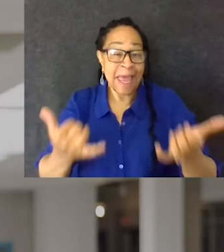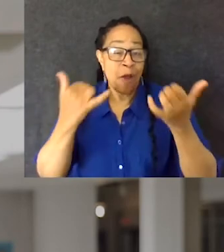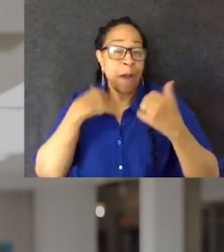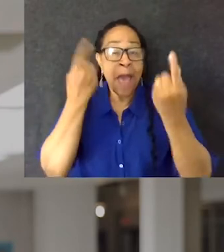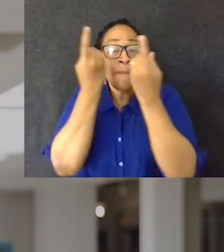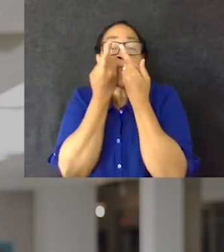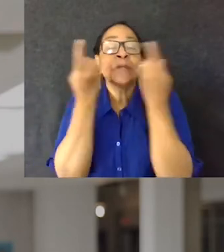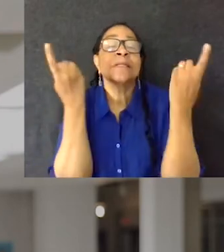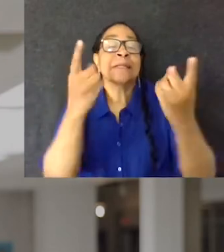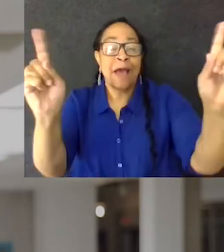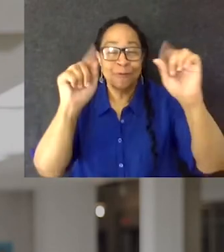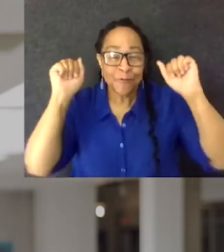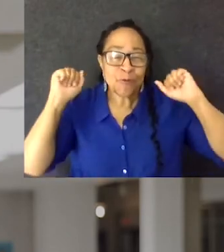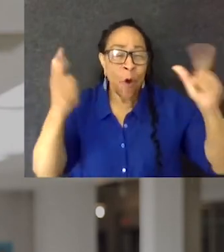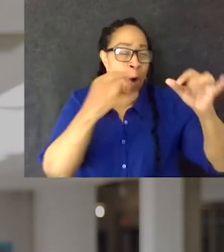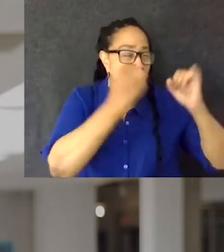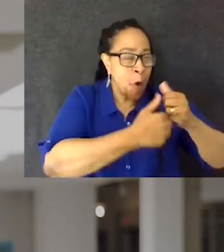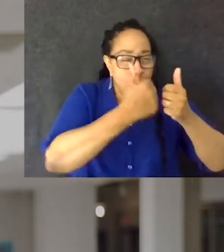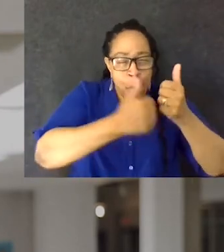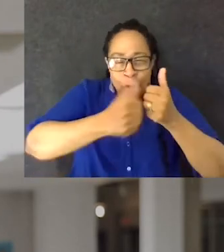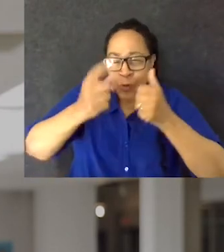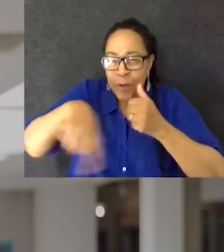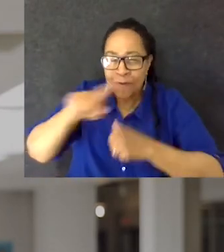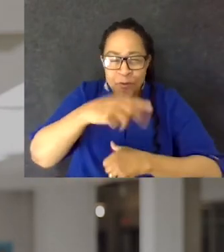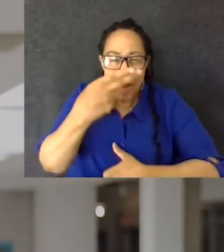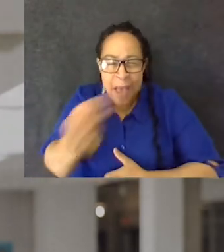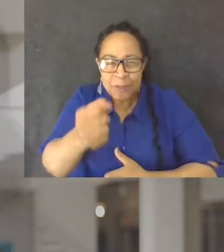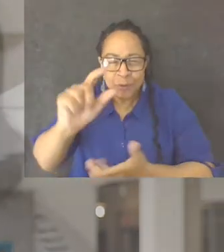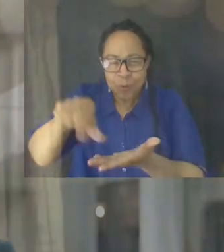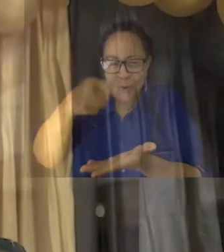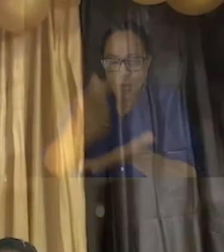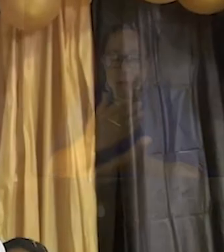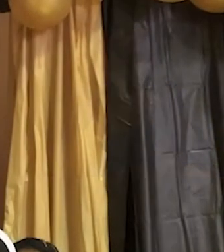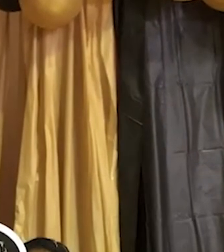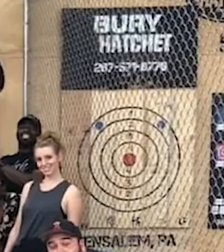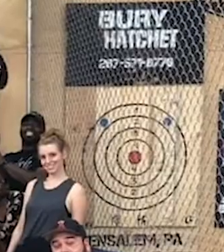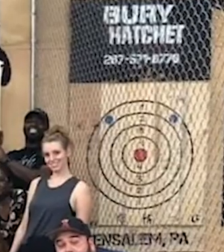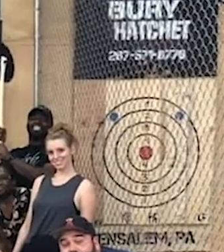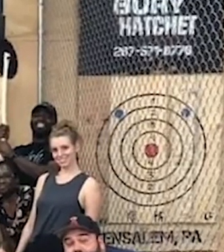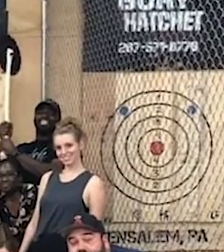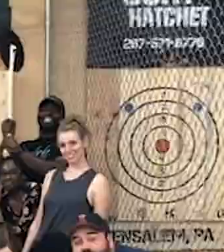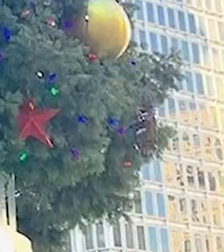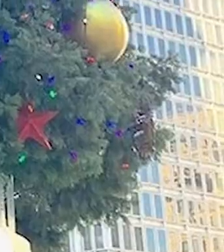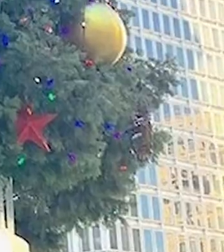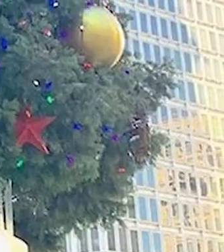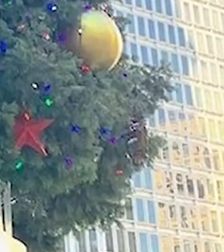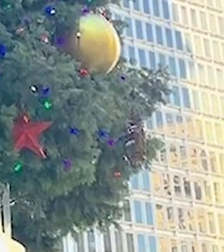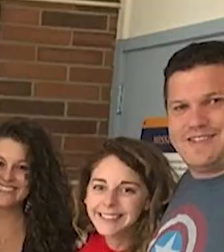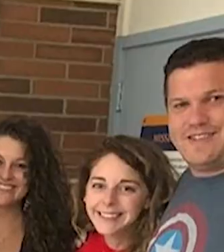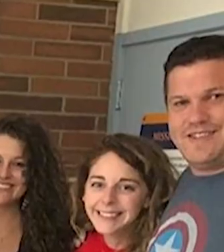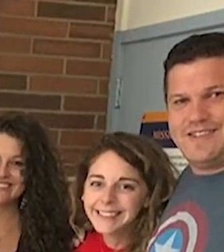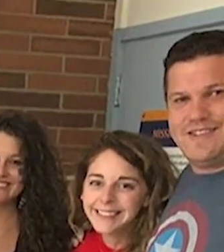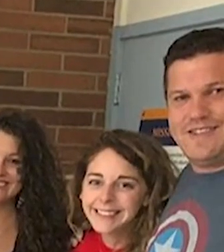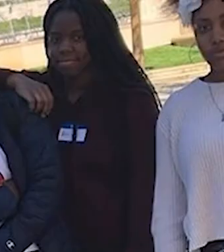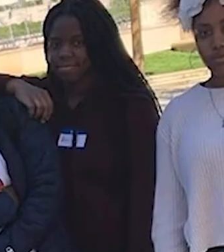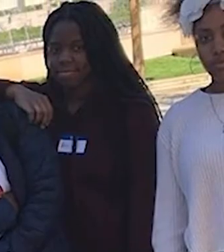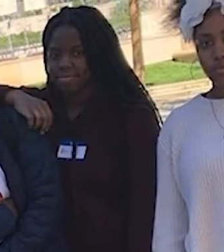pronounce all of you, high school graduates, please turn your tassels from right to left.